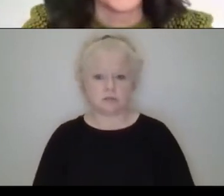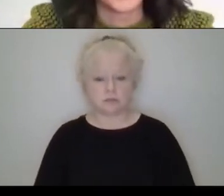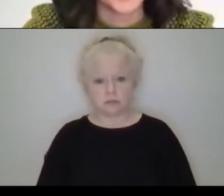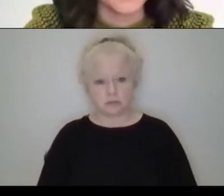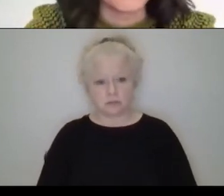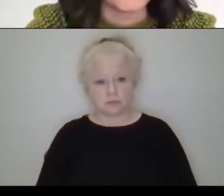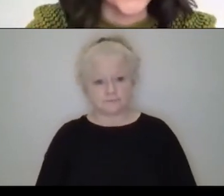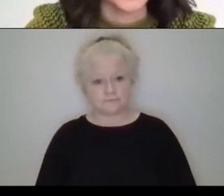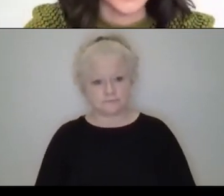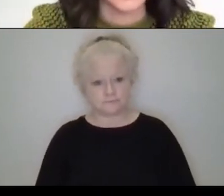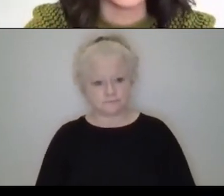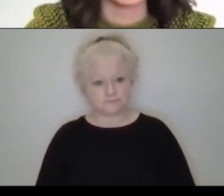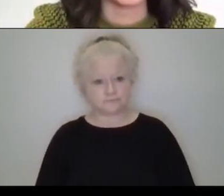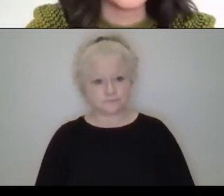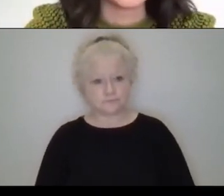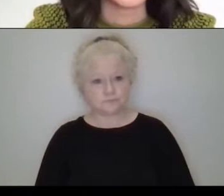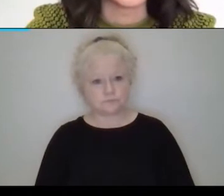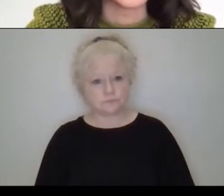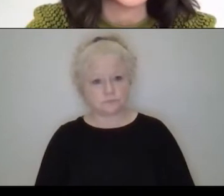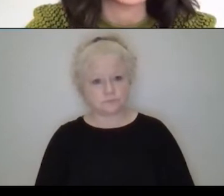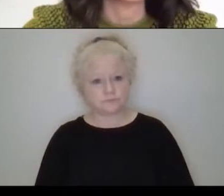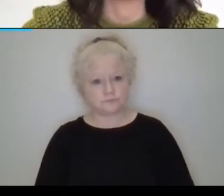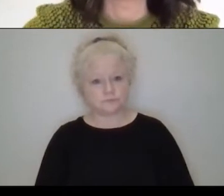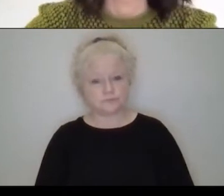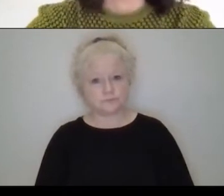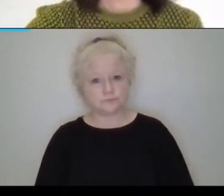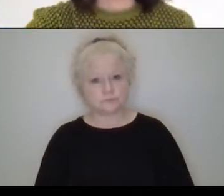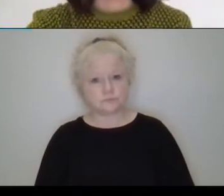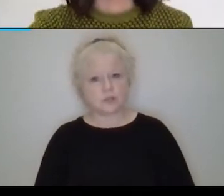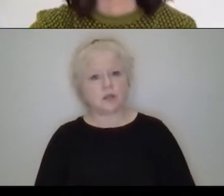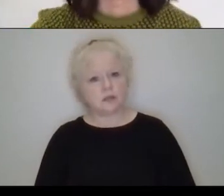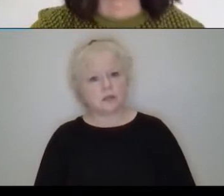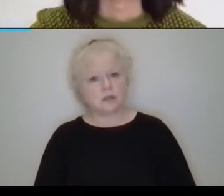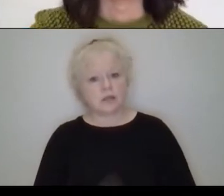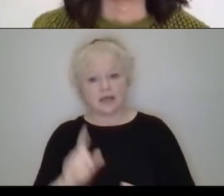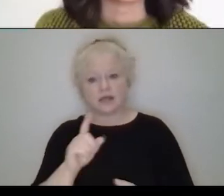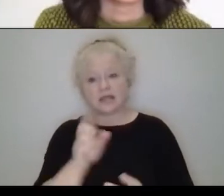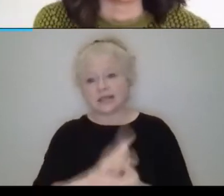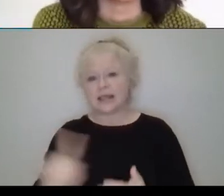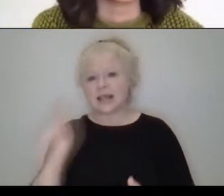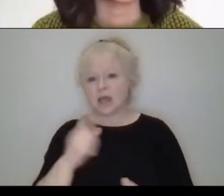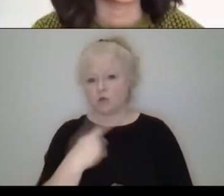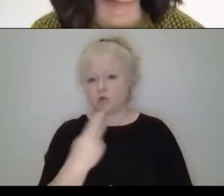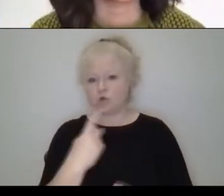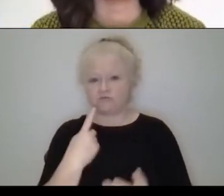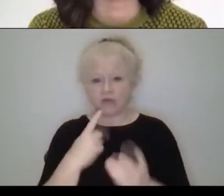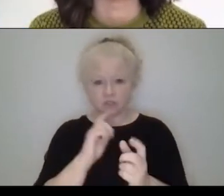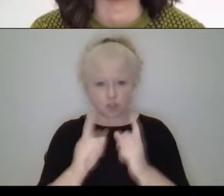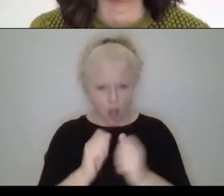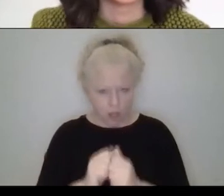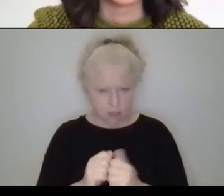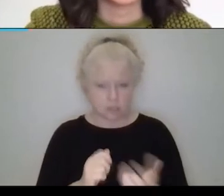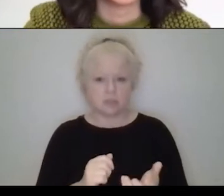Cindy. Yeah. And, and you, you know, we, you know, we talked last week and I was just so impressed